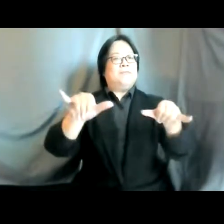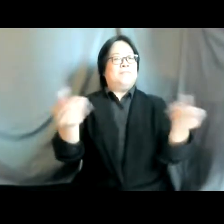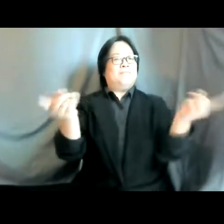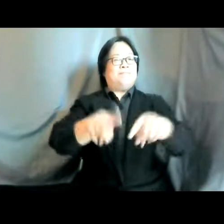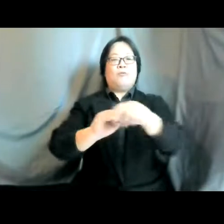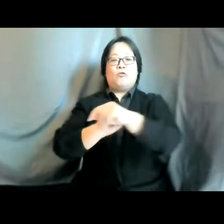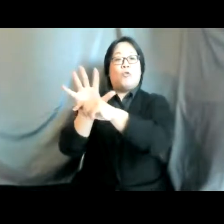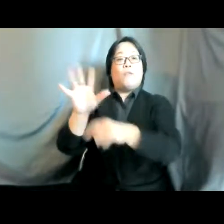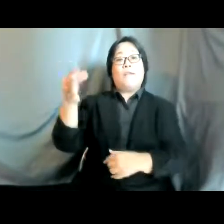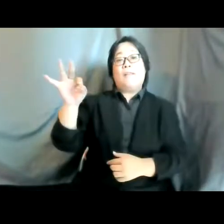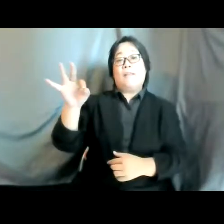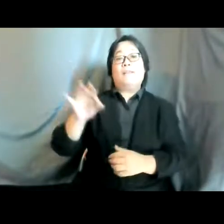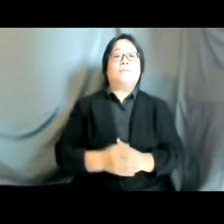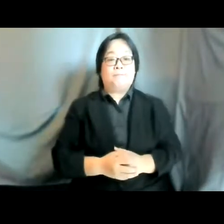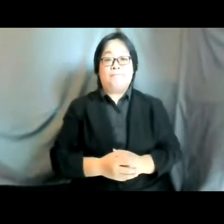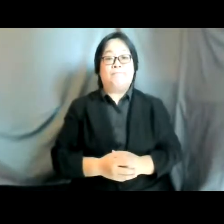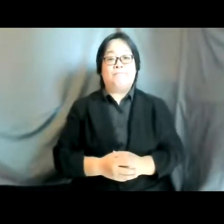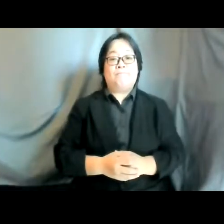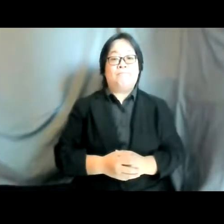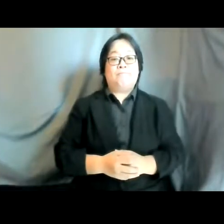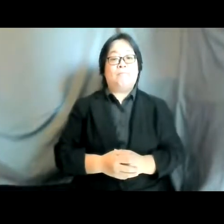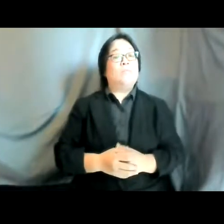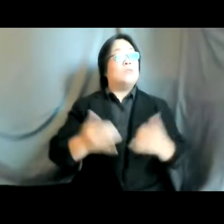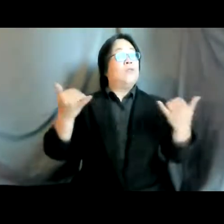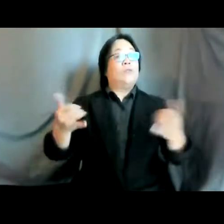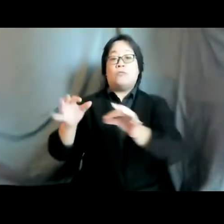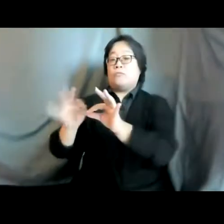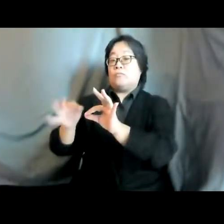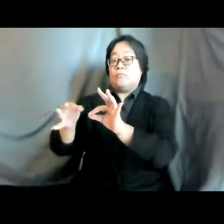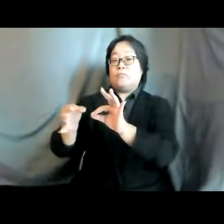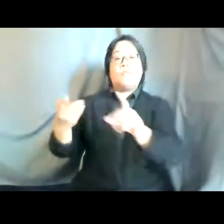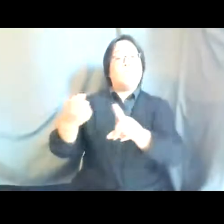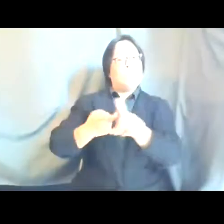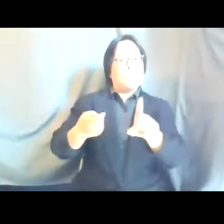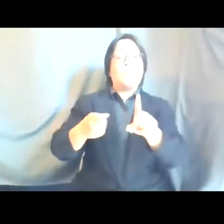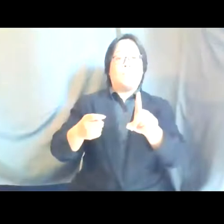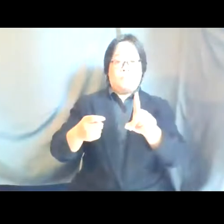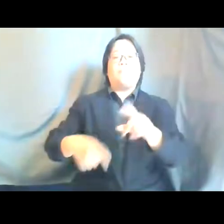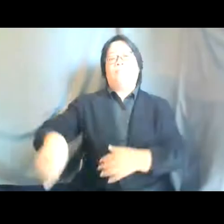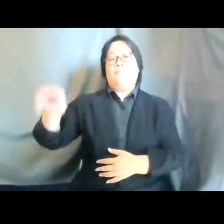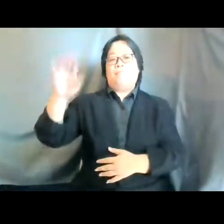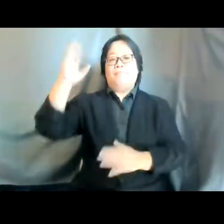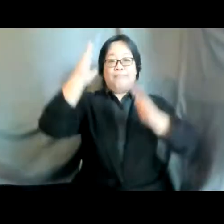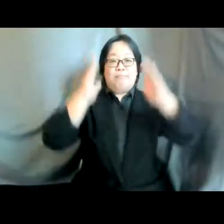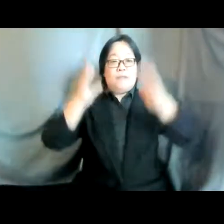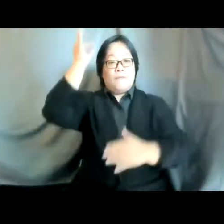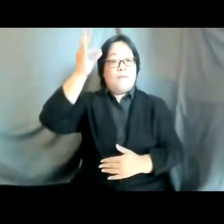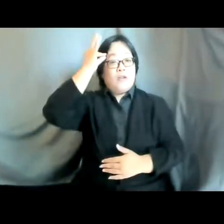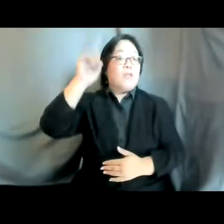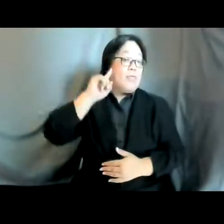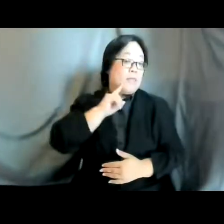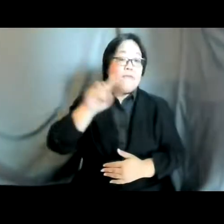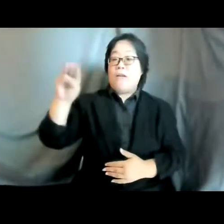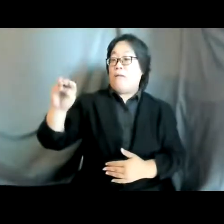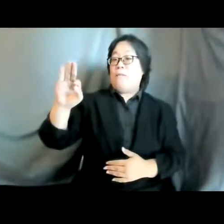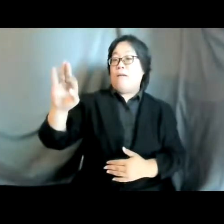sign language interpretation for today's session is provided by the malaysia federation of the deaf nfd and